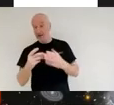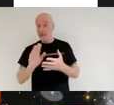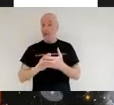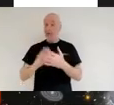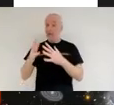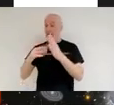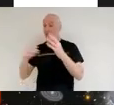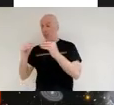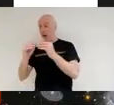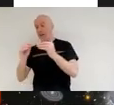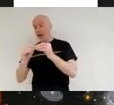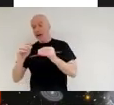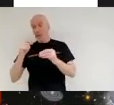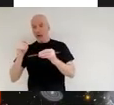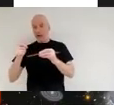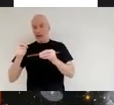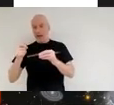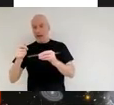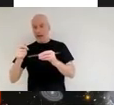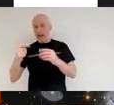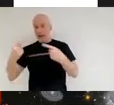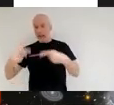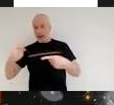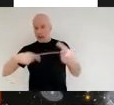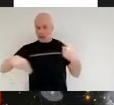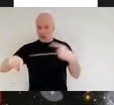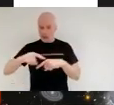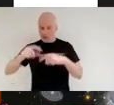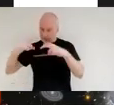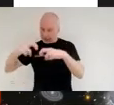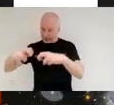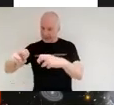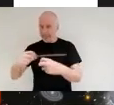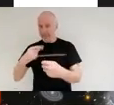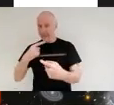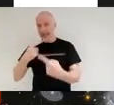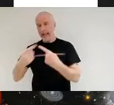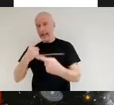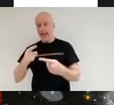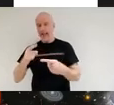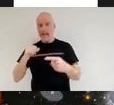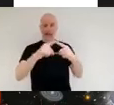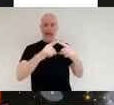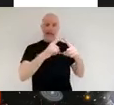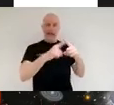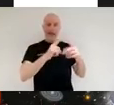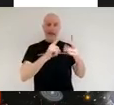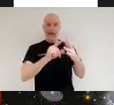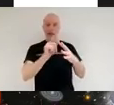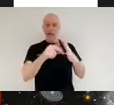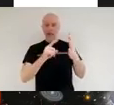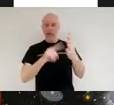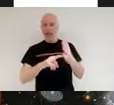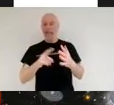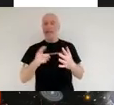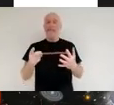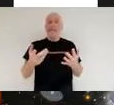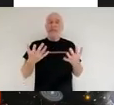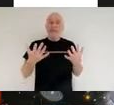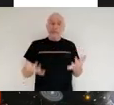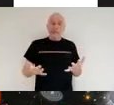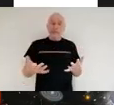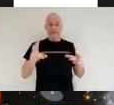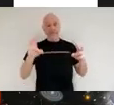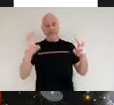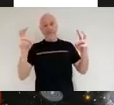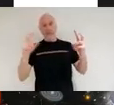of exoplanets it does this using predominantly something called the transit method so what web's